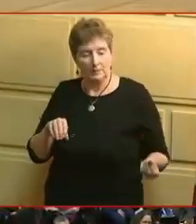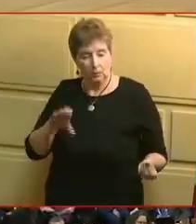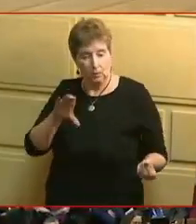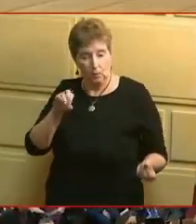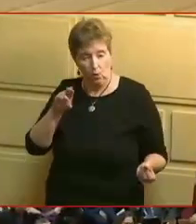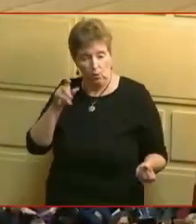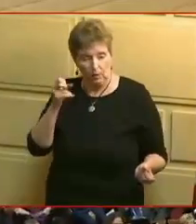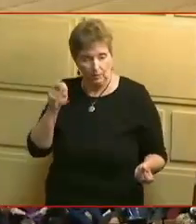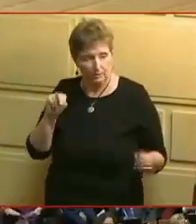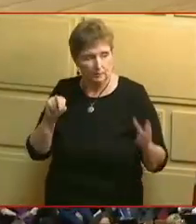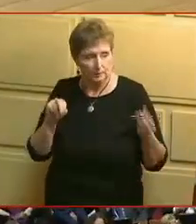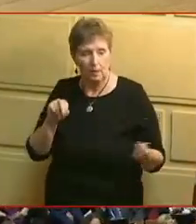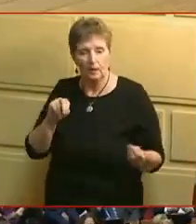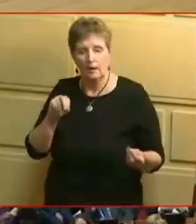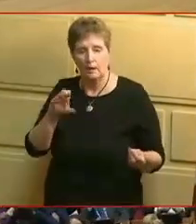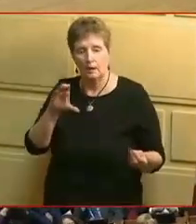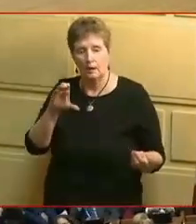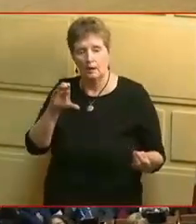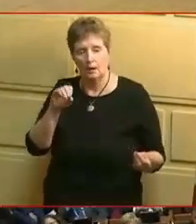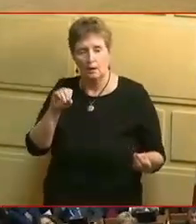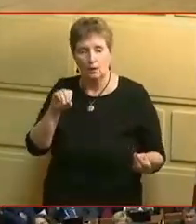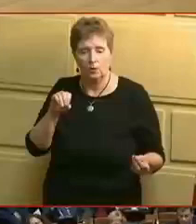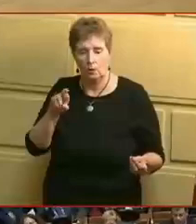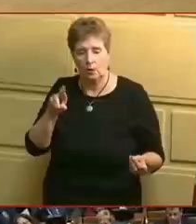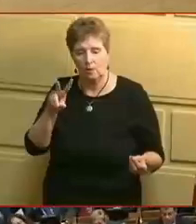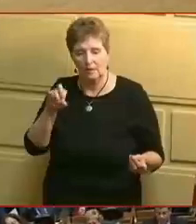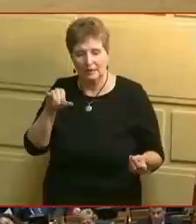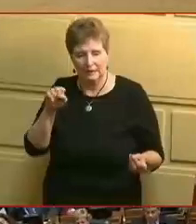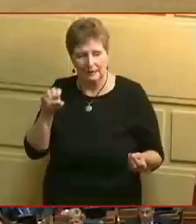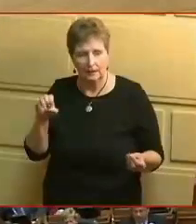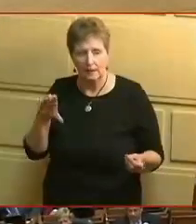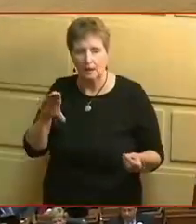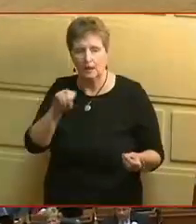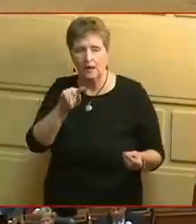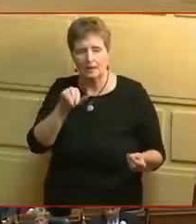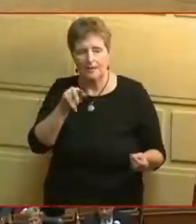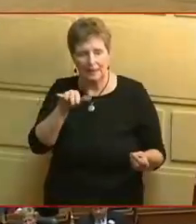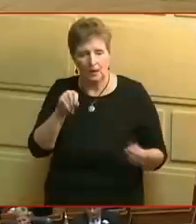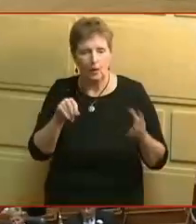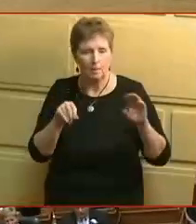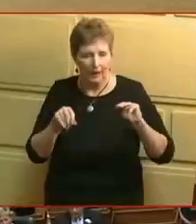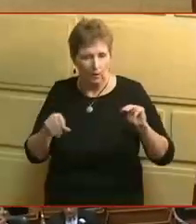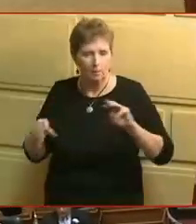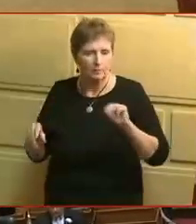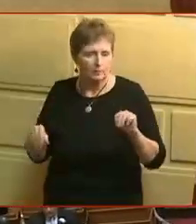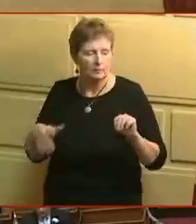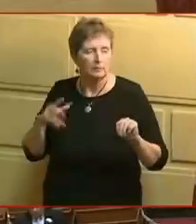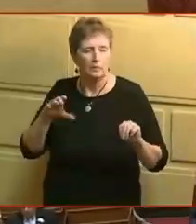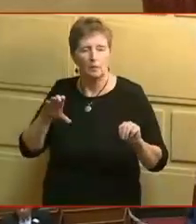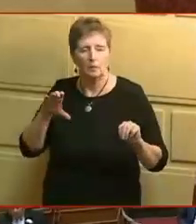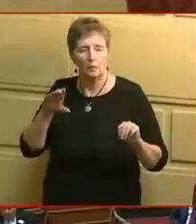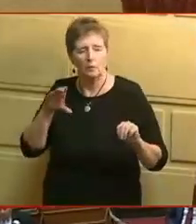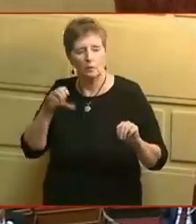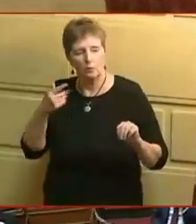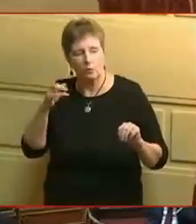Representative Corvesi. Representative Cosentino. Representative Craven.